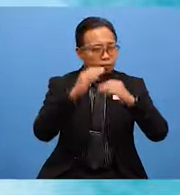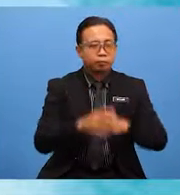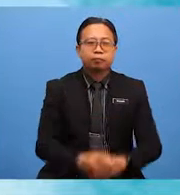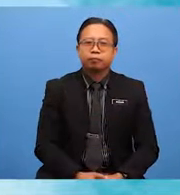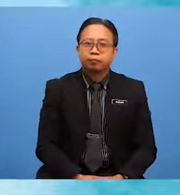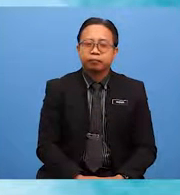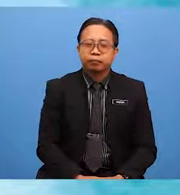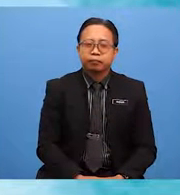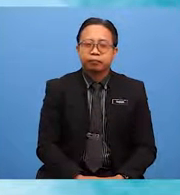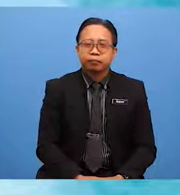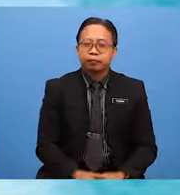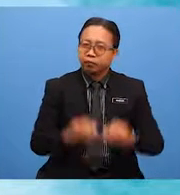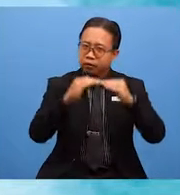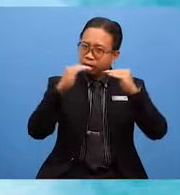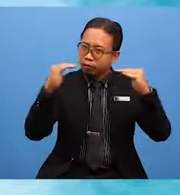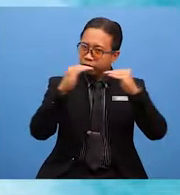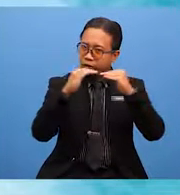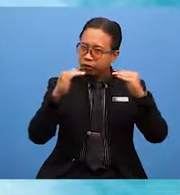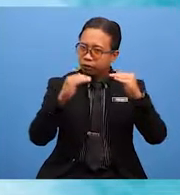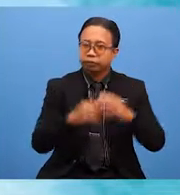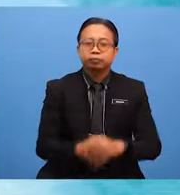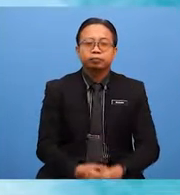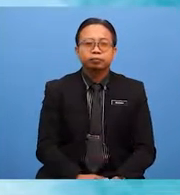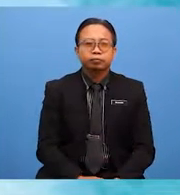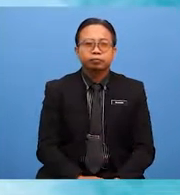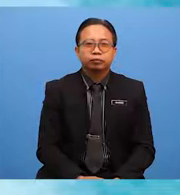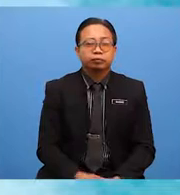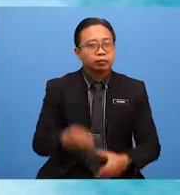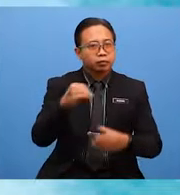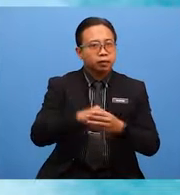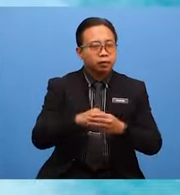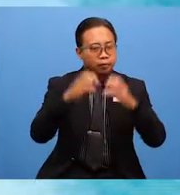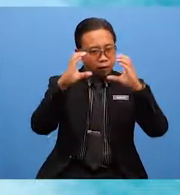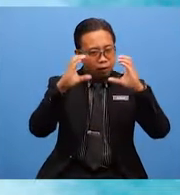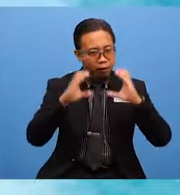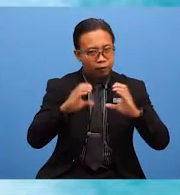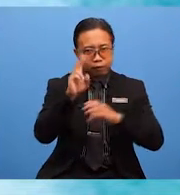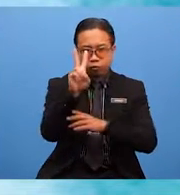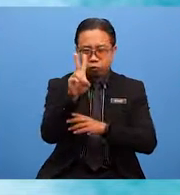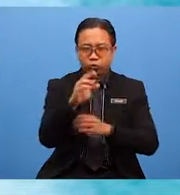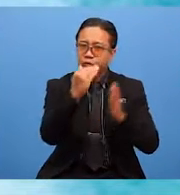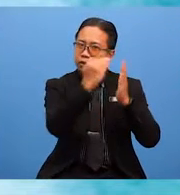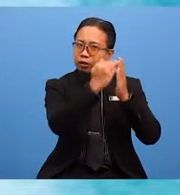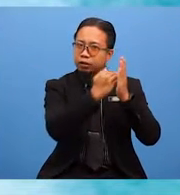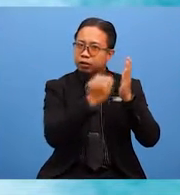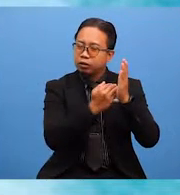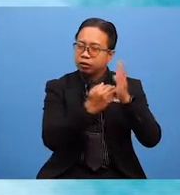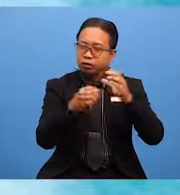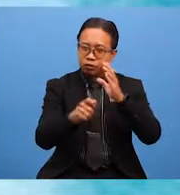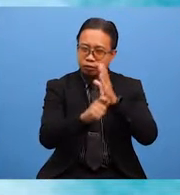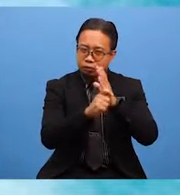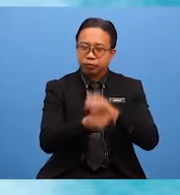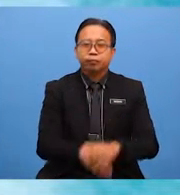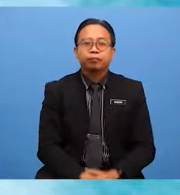these details to beef up your report. In paragraph 2, details were added.